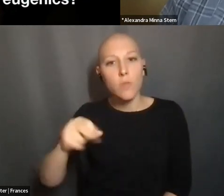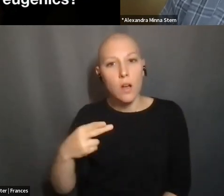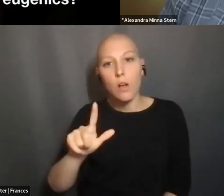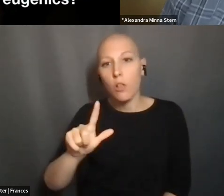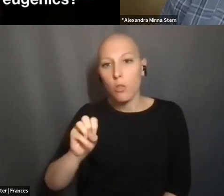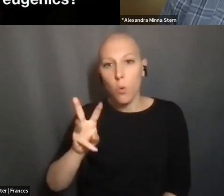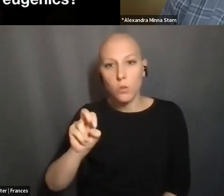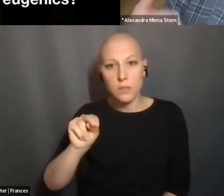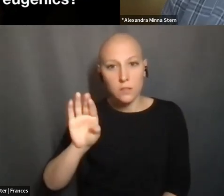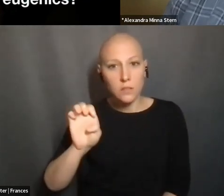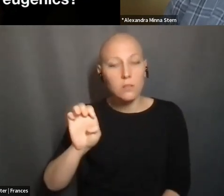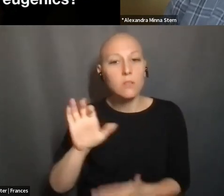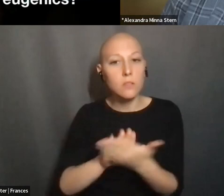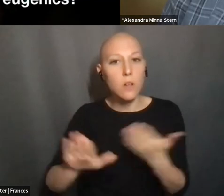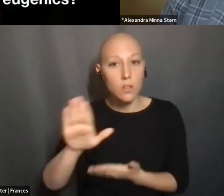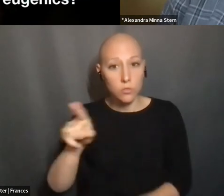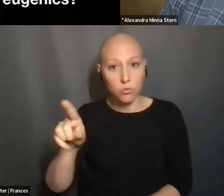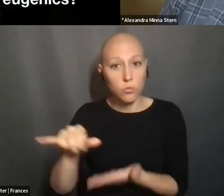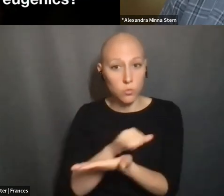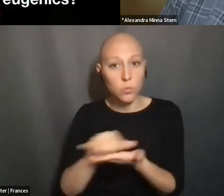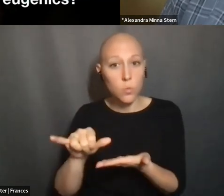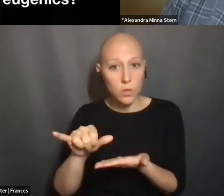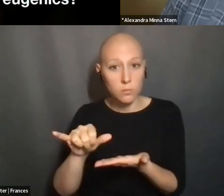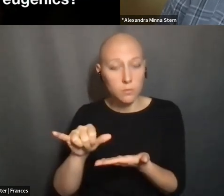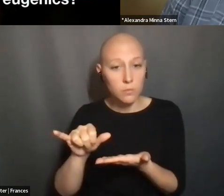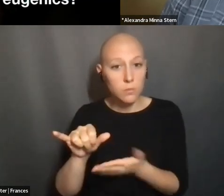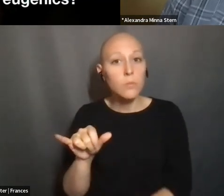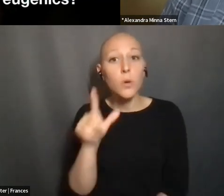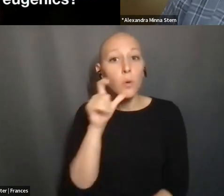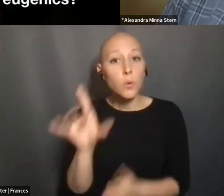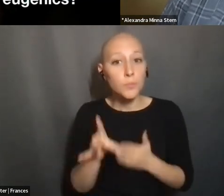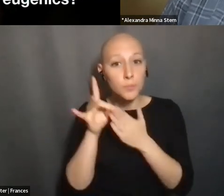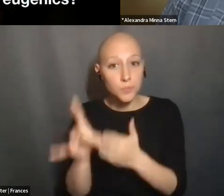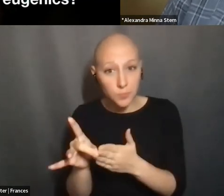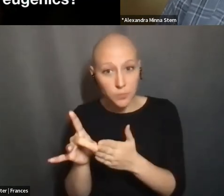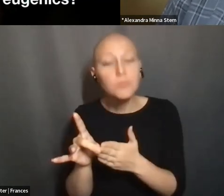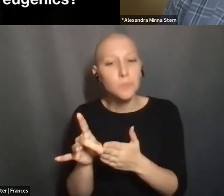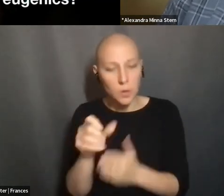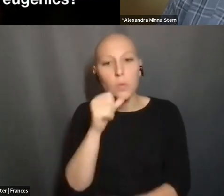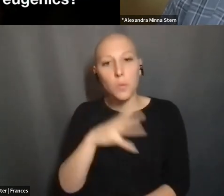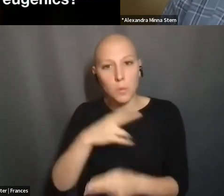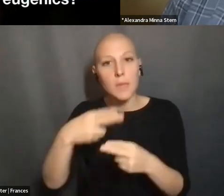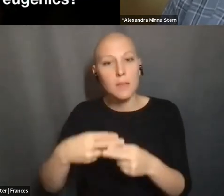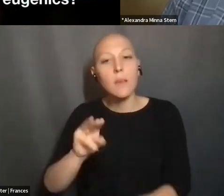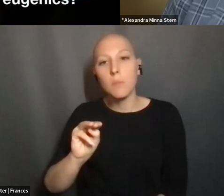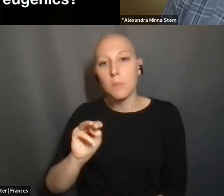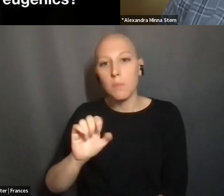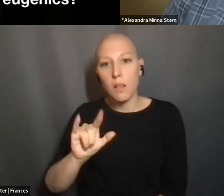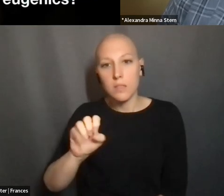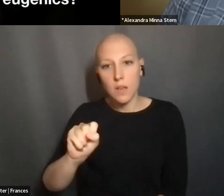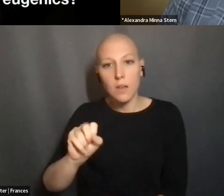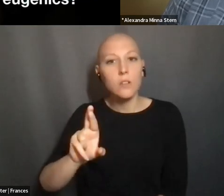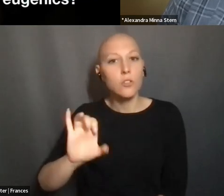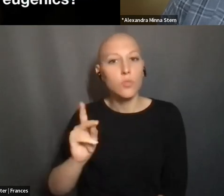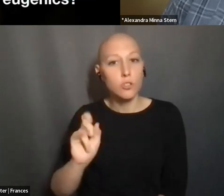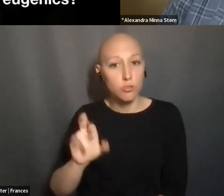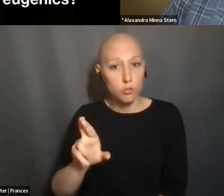YORK. AND IT WAS BY, IT WAS LED, THE CHARGE WAS LED BY A WOMAN NAMED MELISSA RICTER, WHO WAS VERY COMMITTED TO IDEAS OF